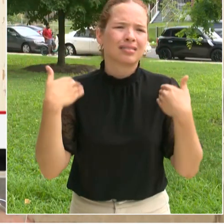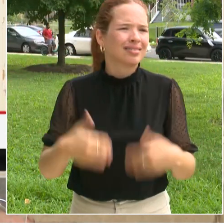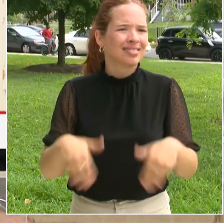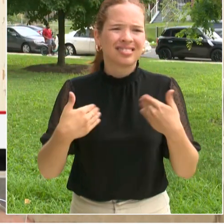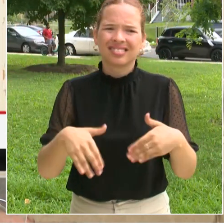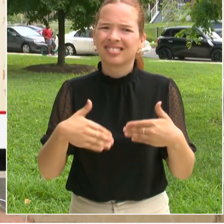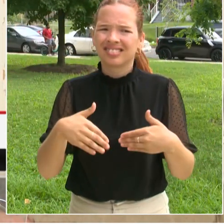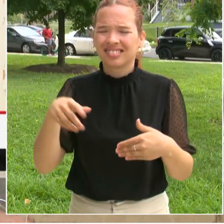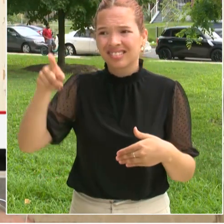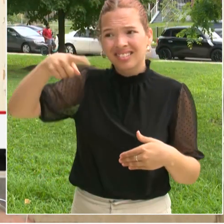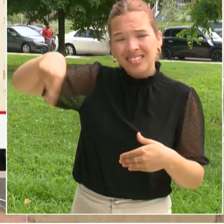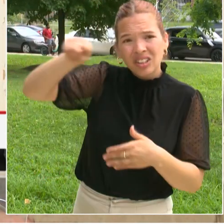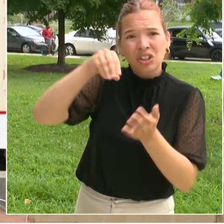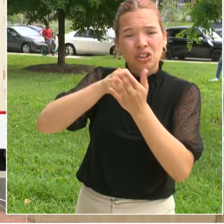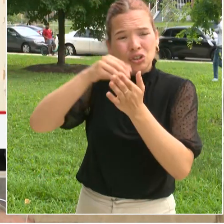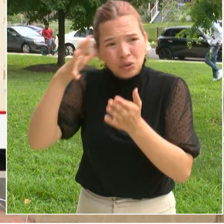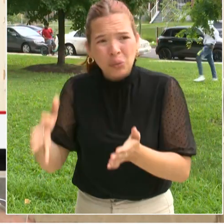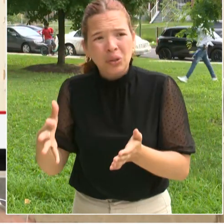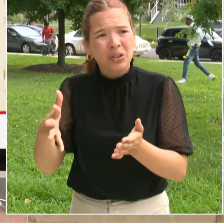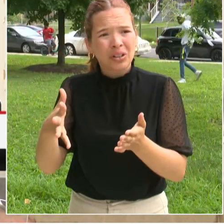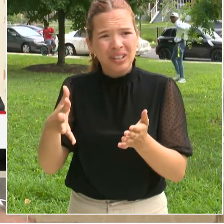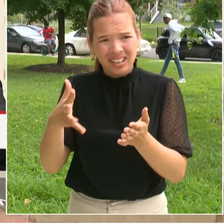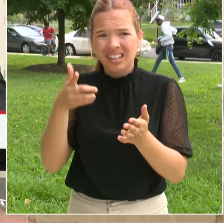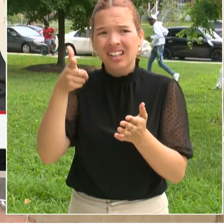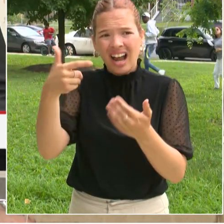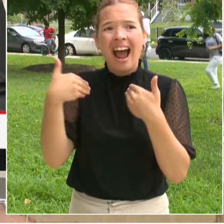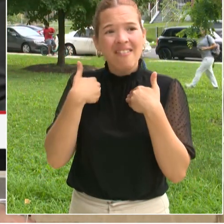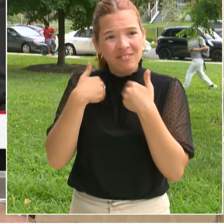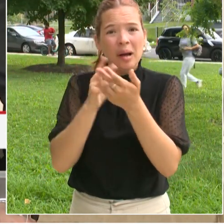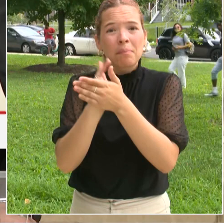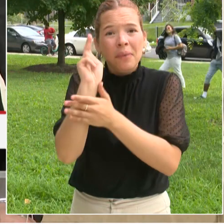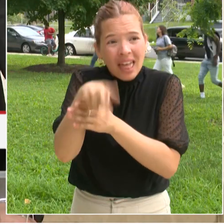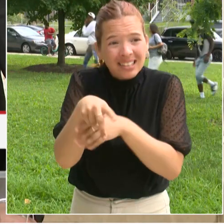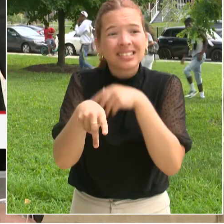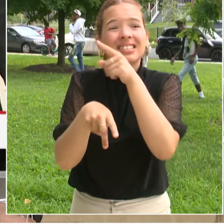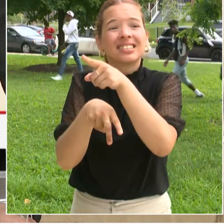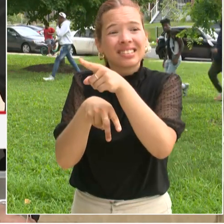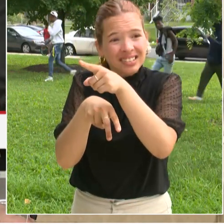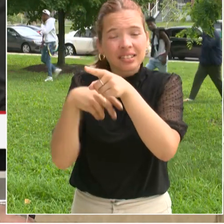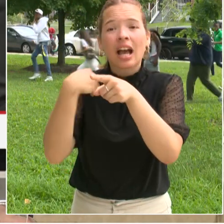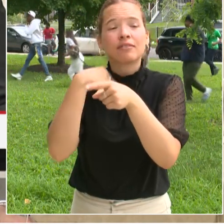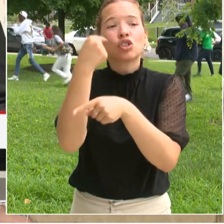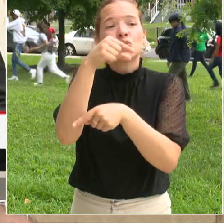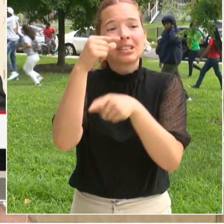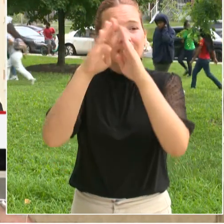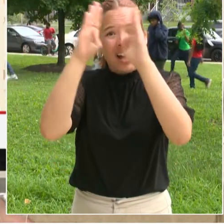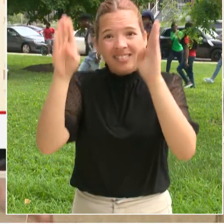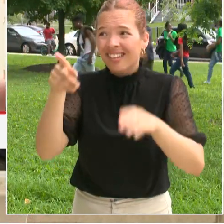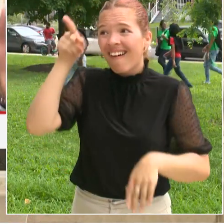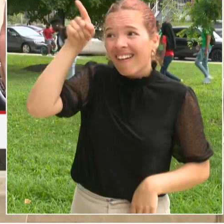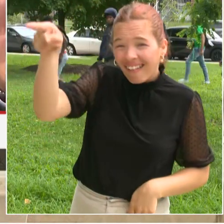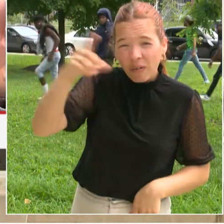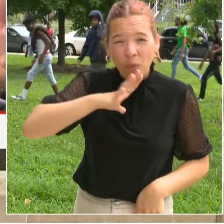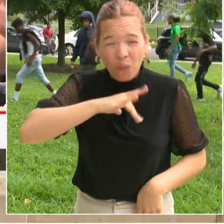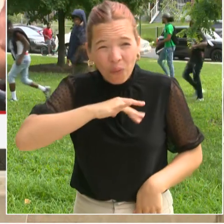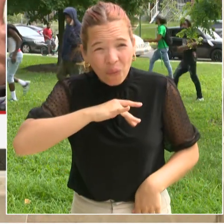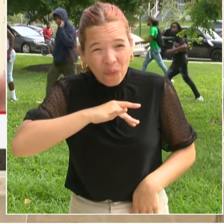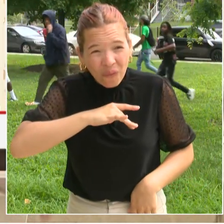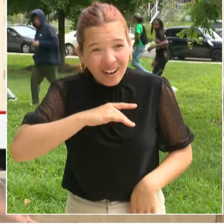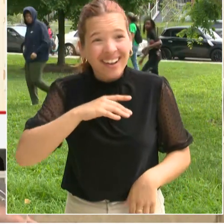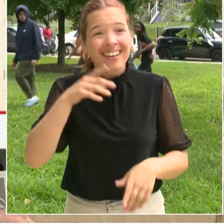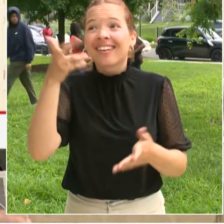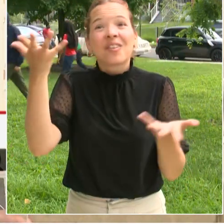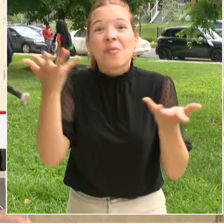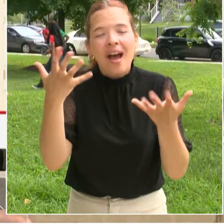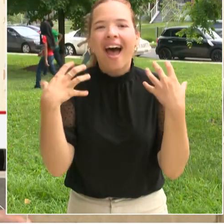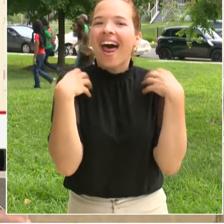being grown here in a greenhouse here at the school. And as we think about growing your own healthy foods, it's a great place to not